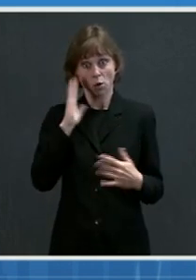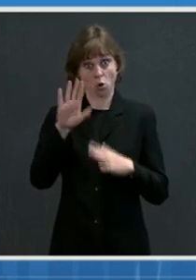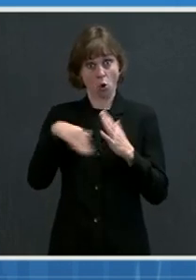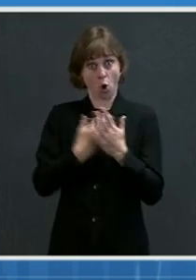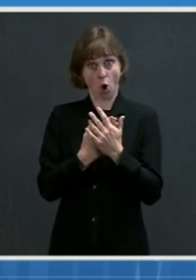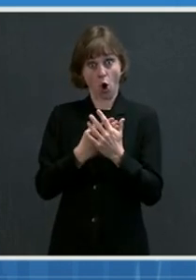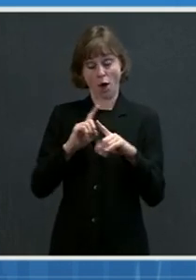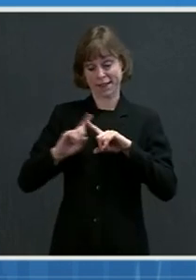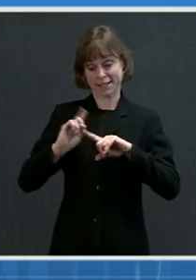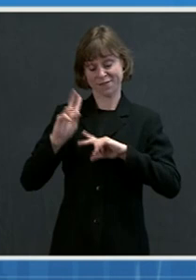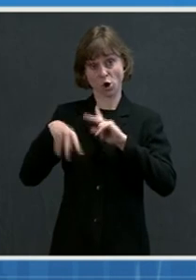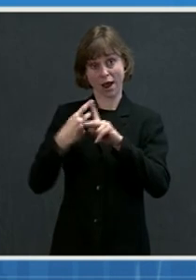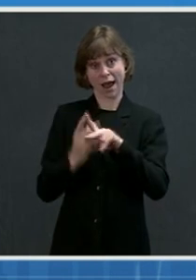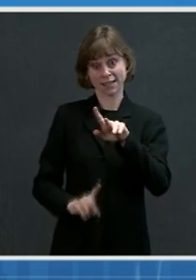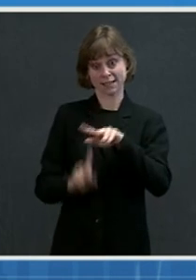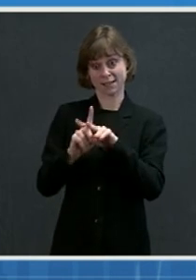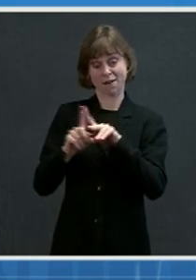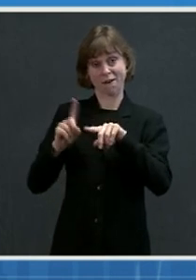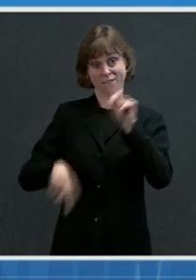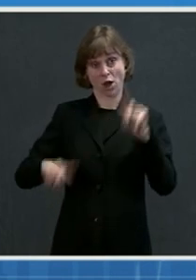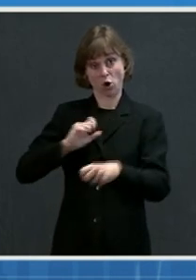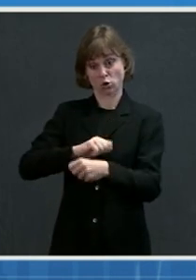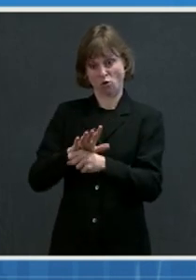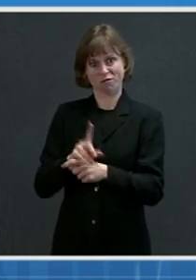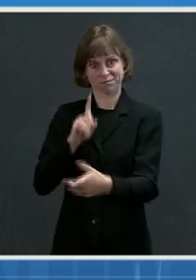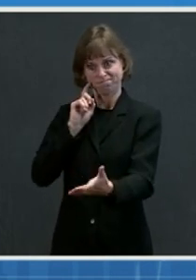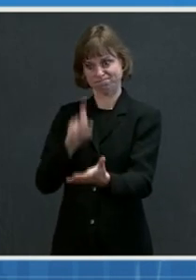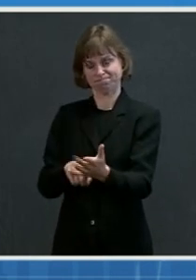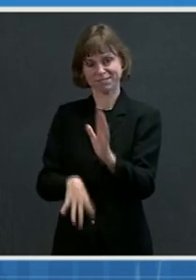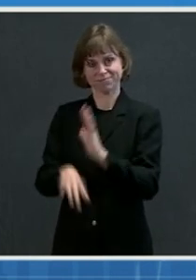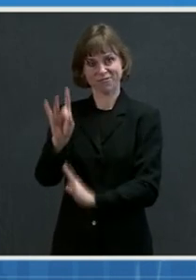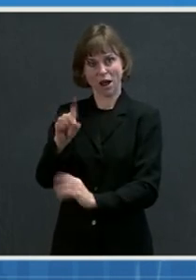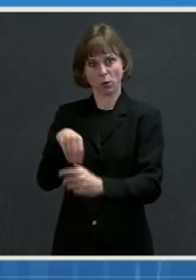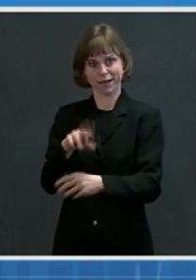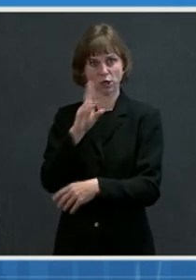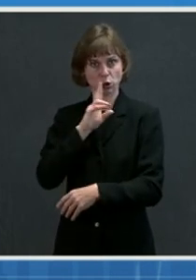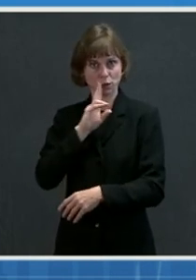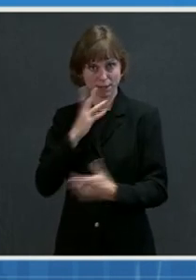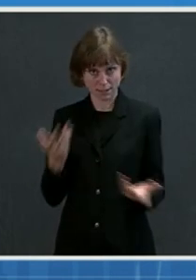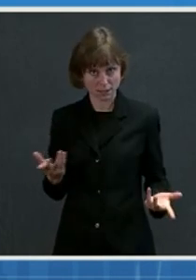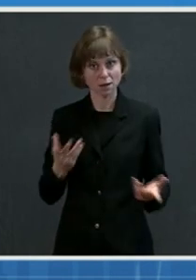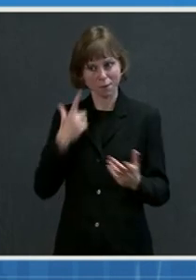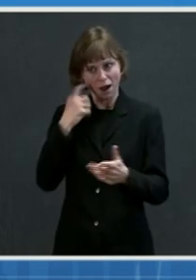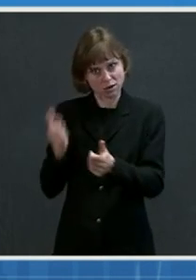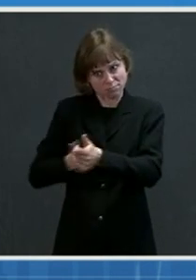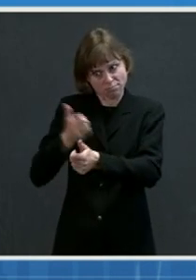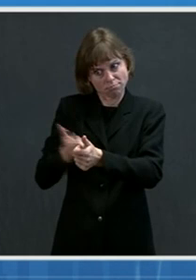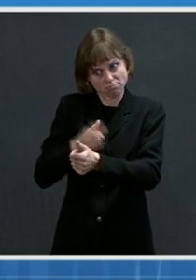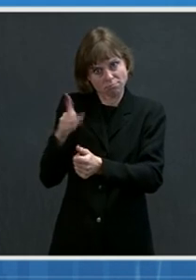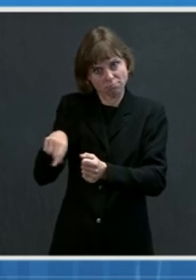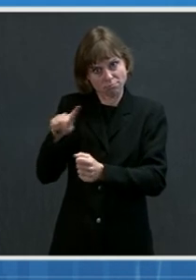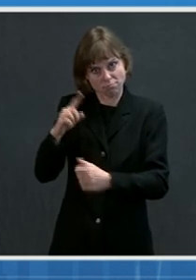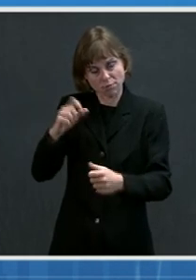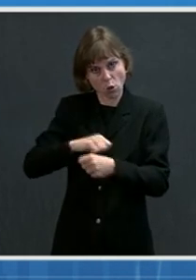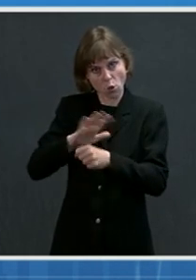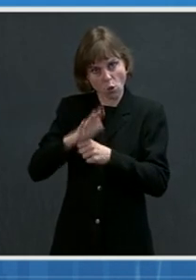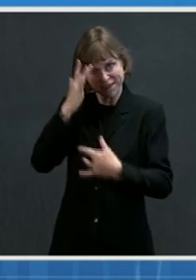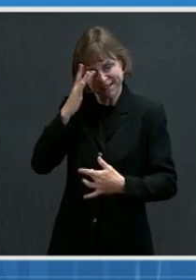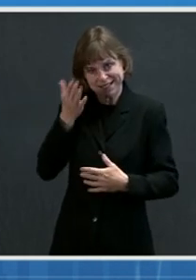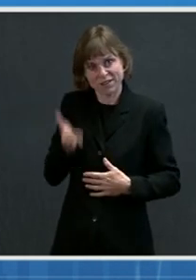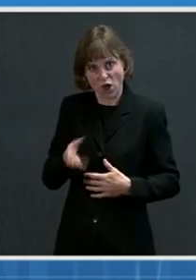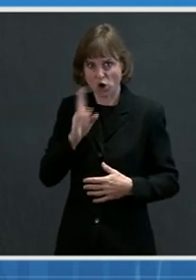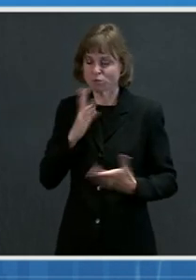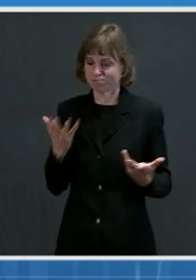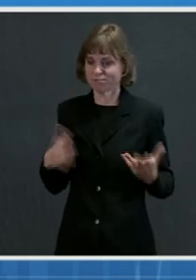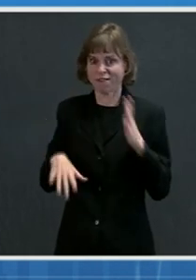found in Houston, according to some researchers who were part of a large genomic sequencing effort there. So I'm wondering, do you agree with